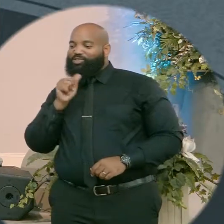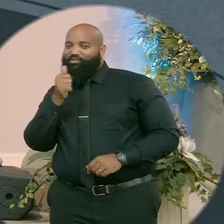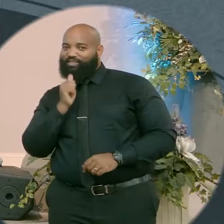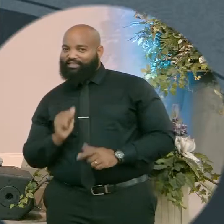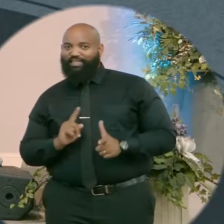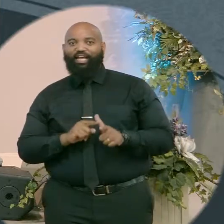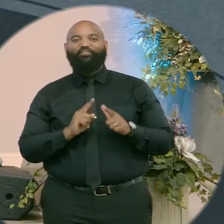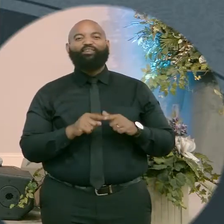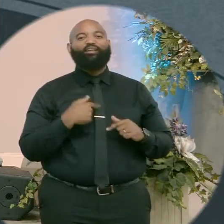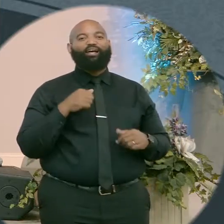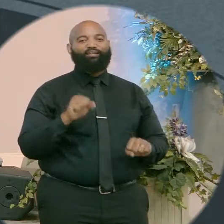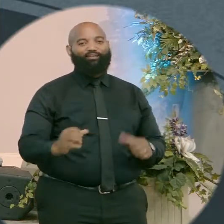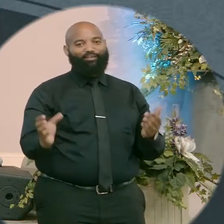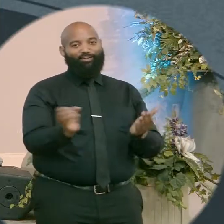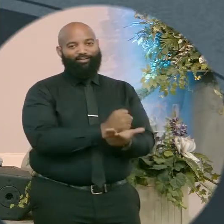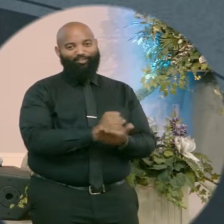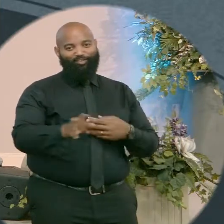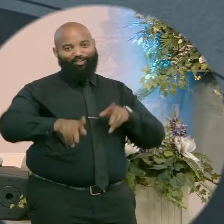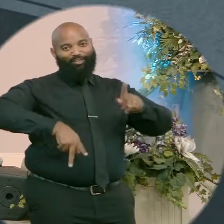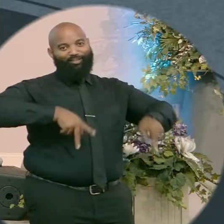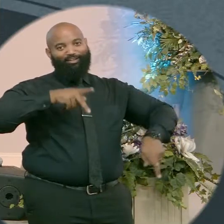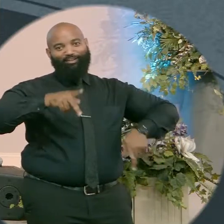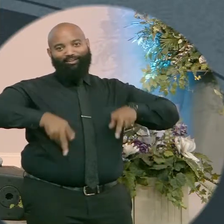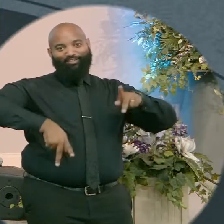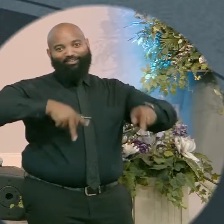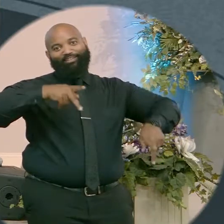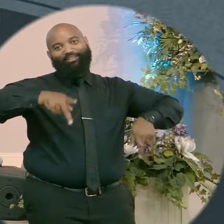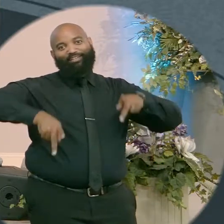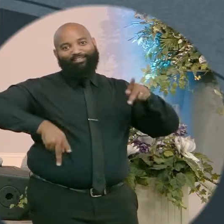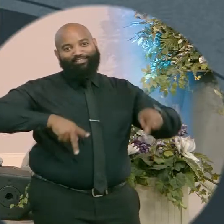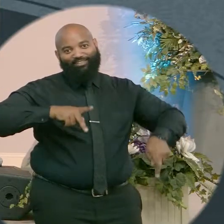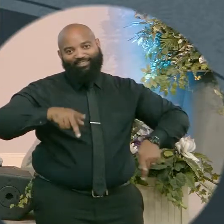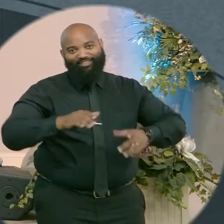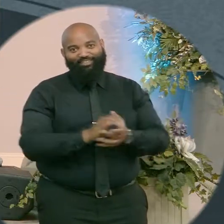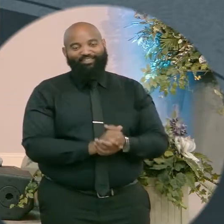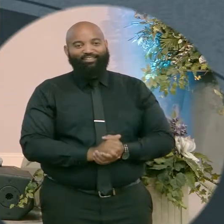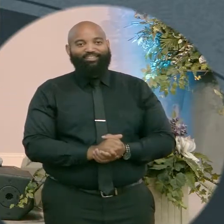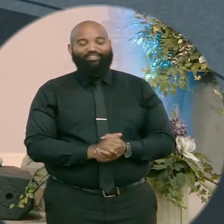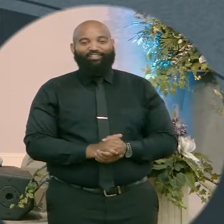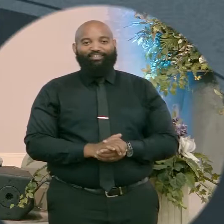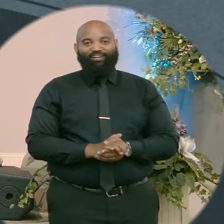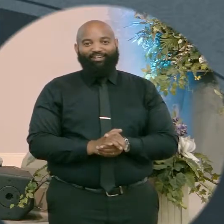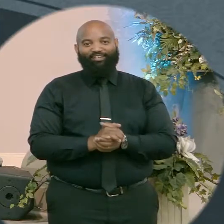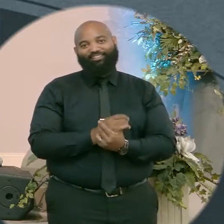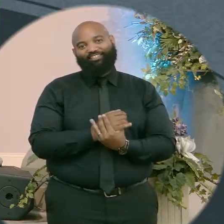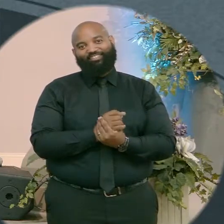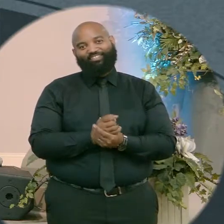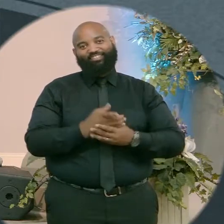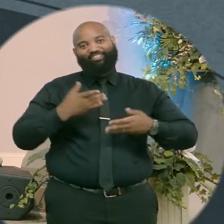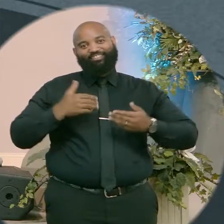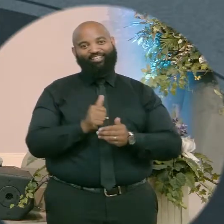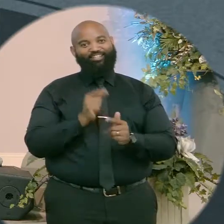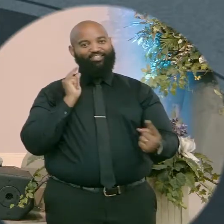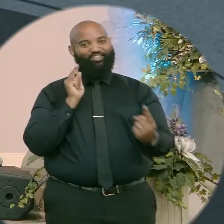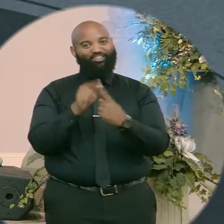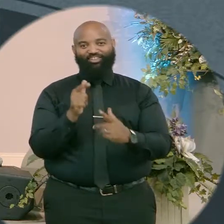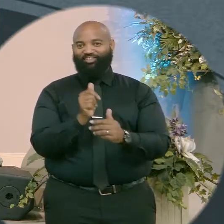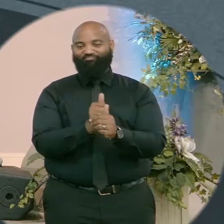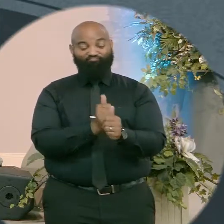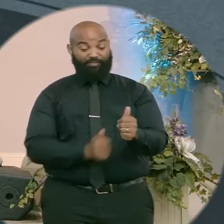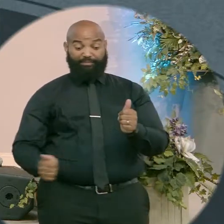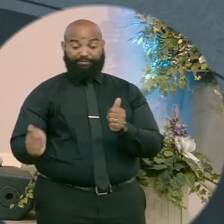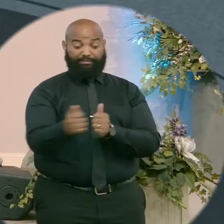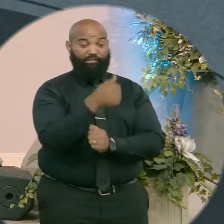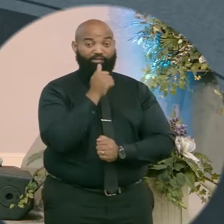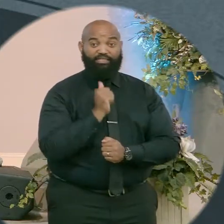mankind. So the whole goal was to avoid the suffering. So what we need to realize when we read this text is that